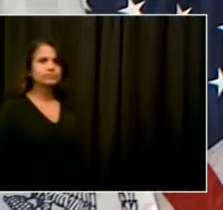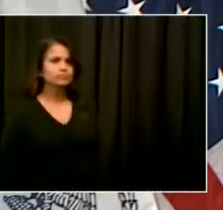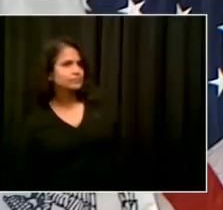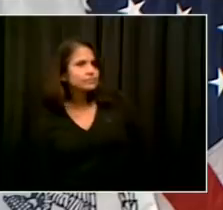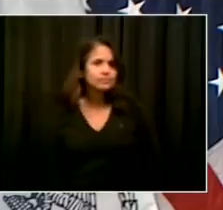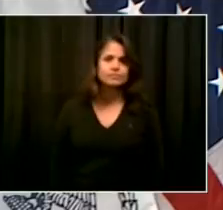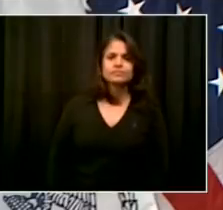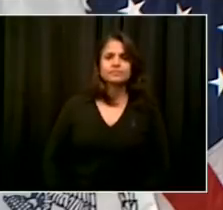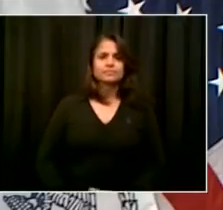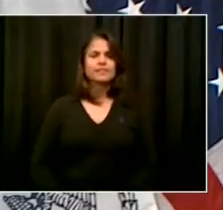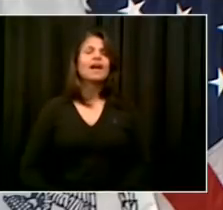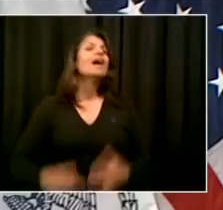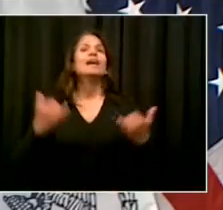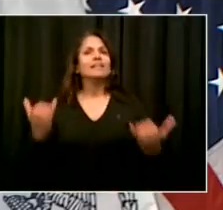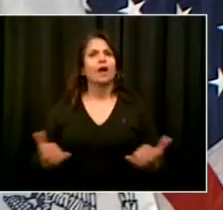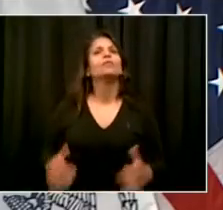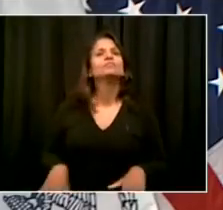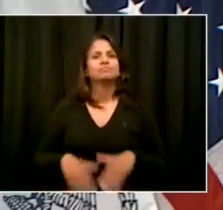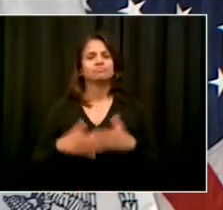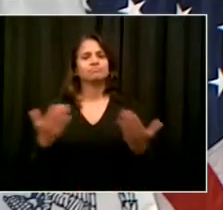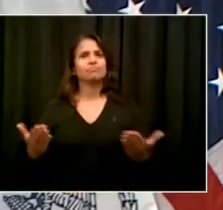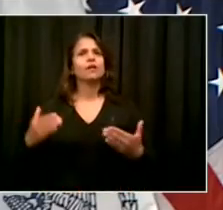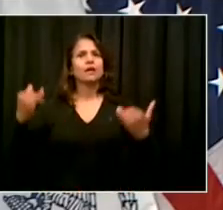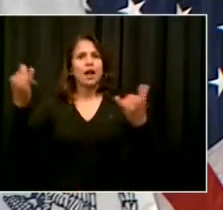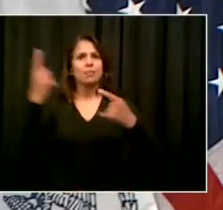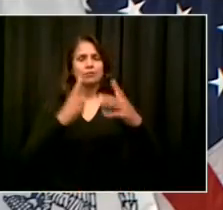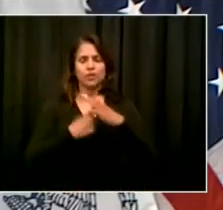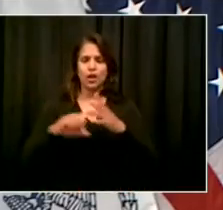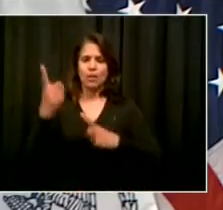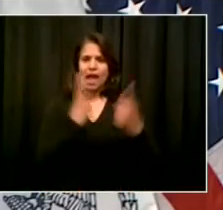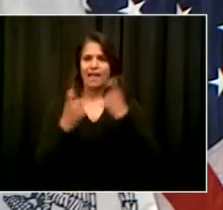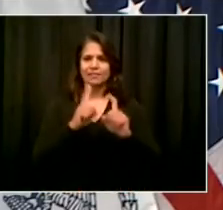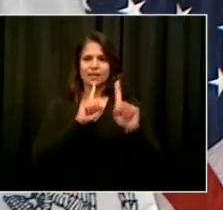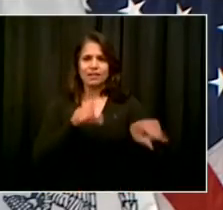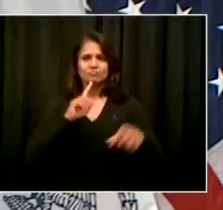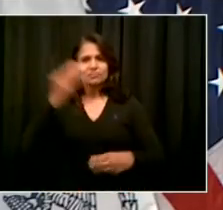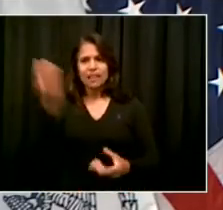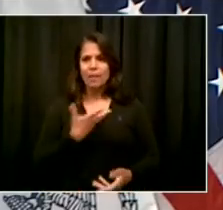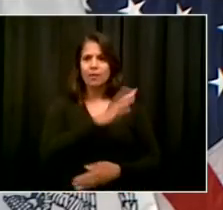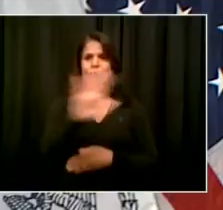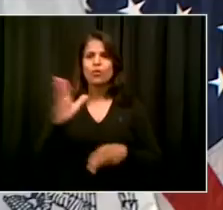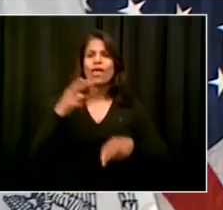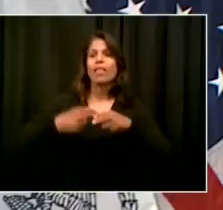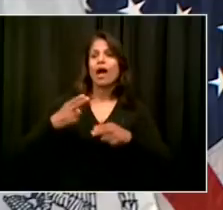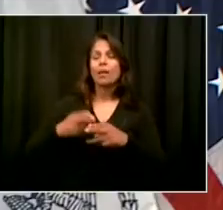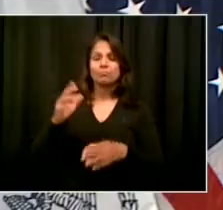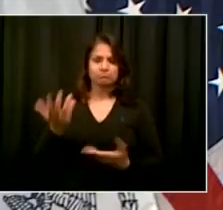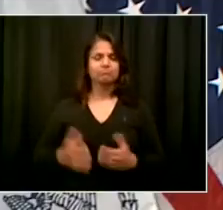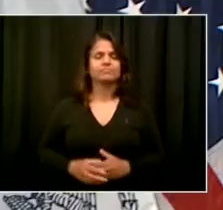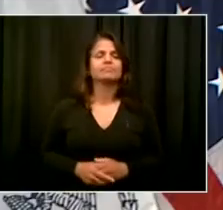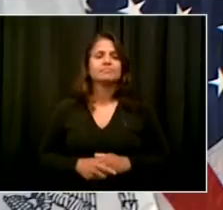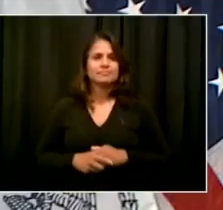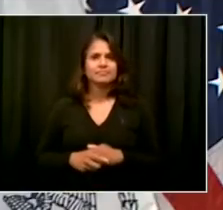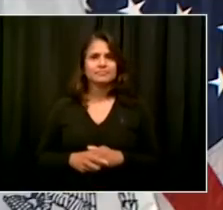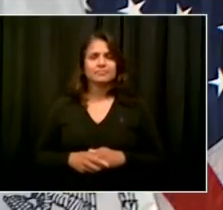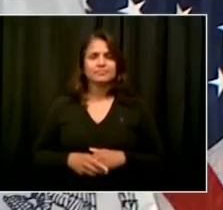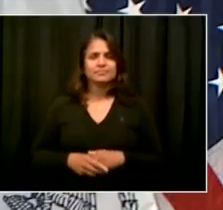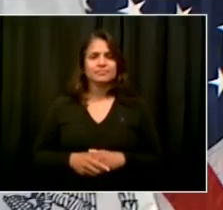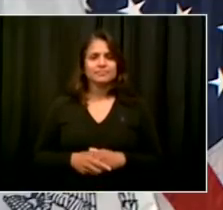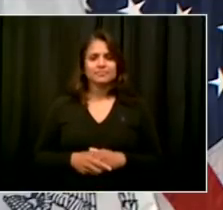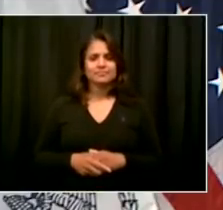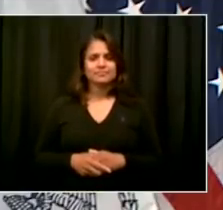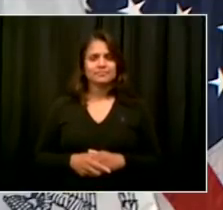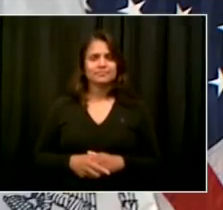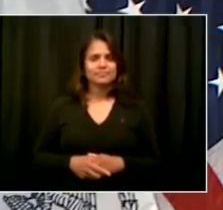please let me know the name and outlet of each journalist. We'll now begin our Q&A. As a reminder, we're joined today by Commissioner Melanie